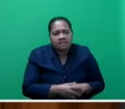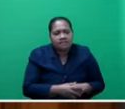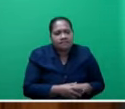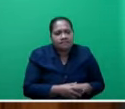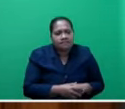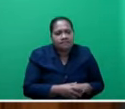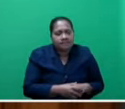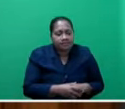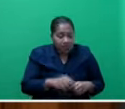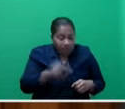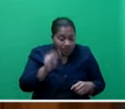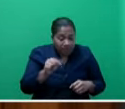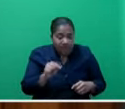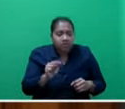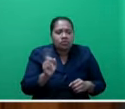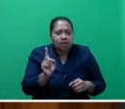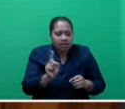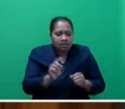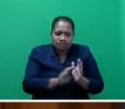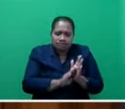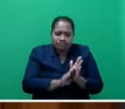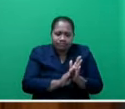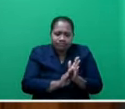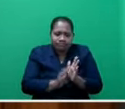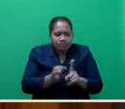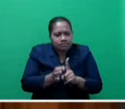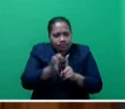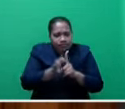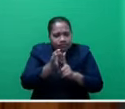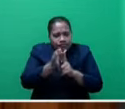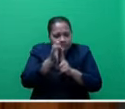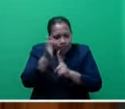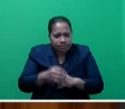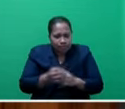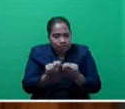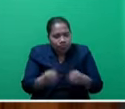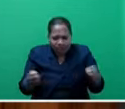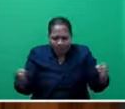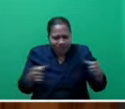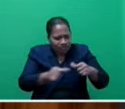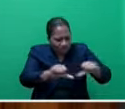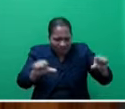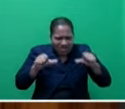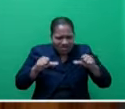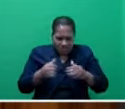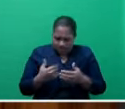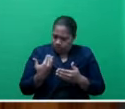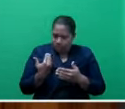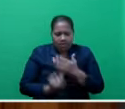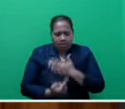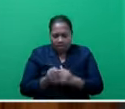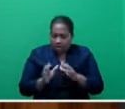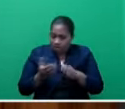We have to upgrade our ease of access to modern agricultural equipment. Recently, a popo farmer